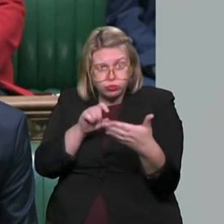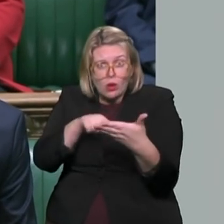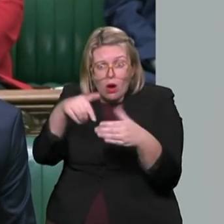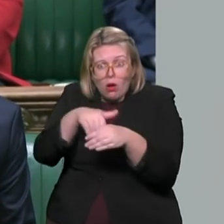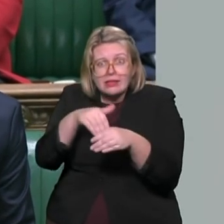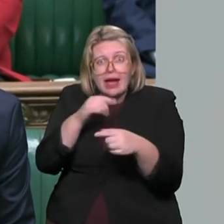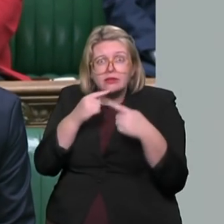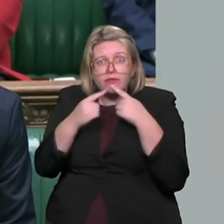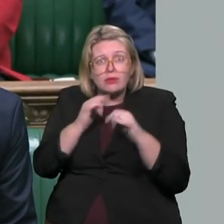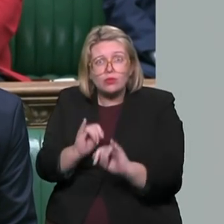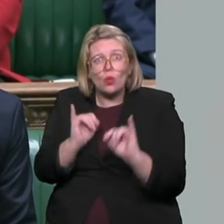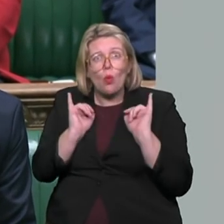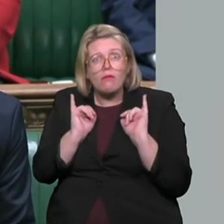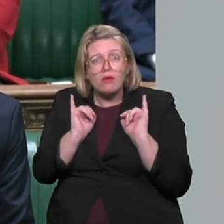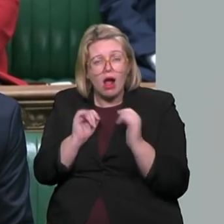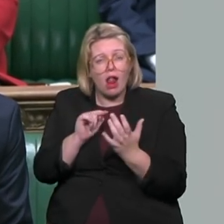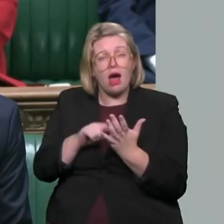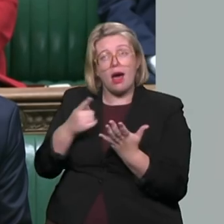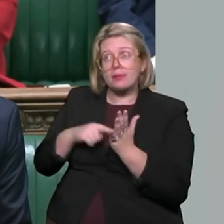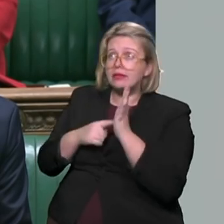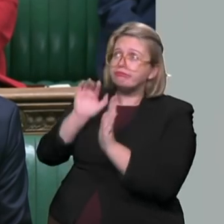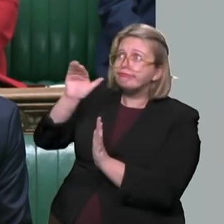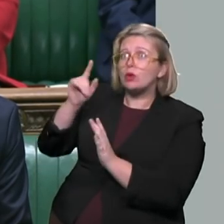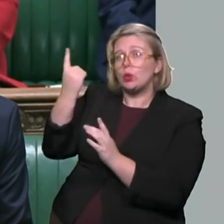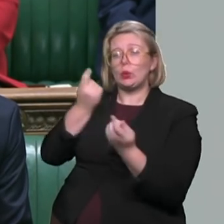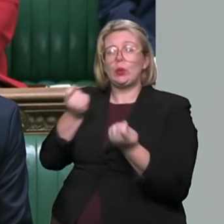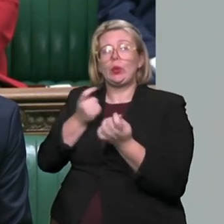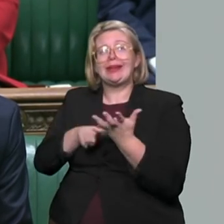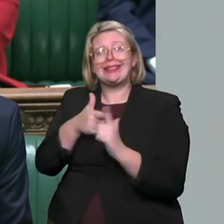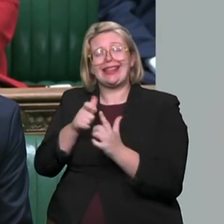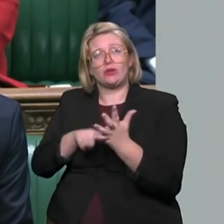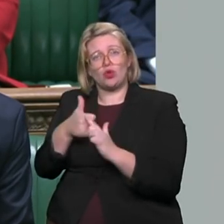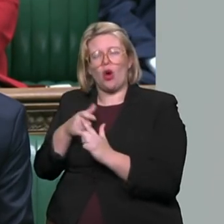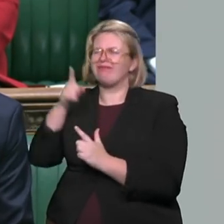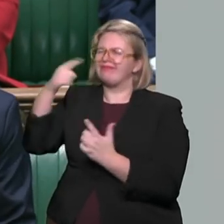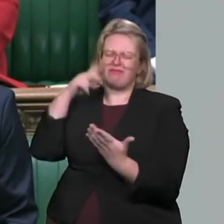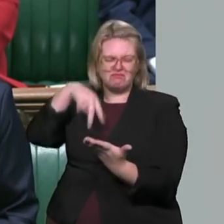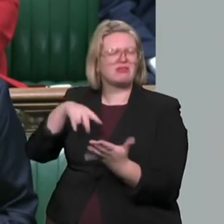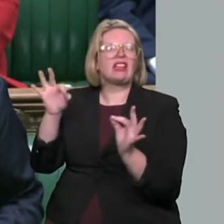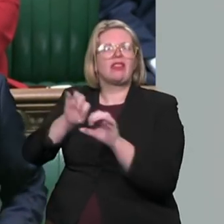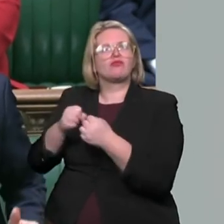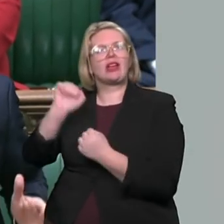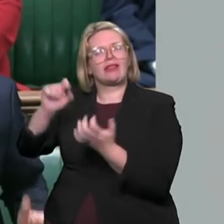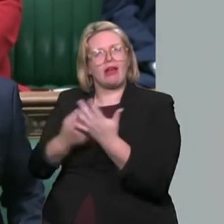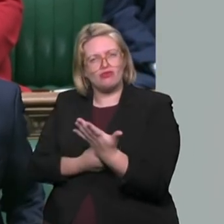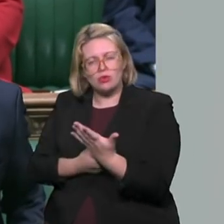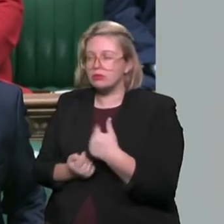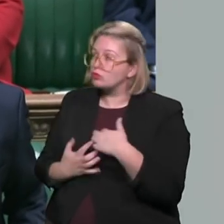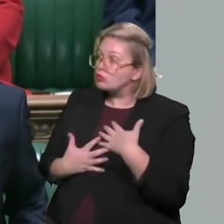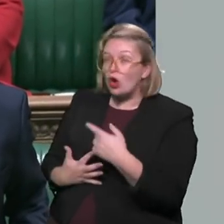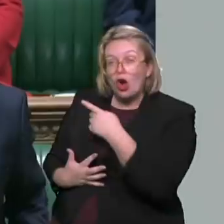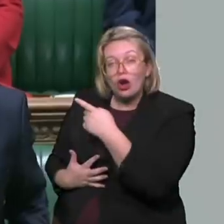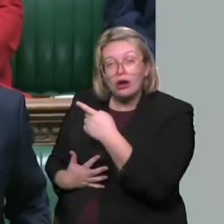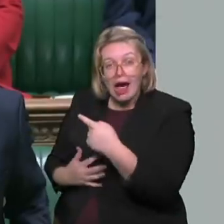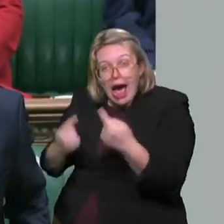because, apparently, it did not contravene the guidelines. I have to say, find that hard to believe. So, will the Prime Minister build on the